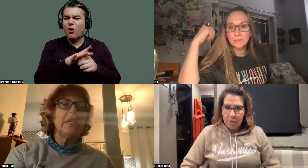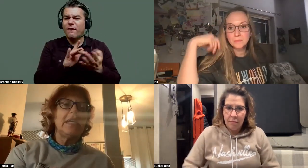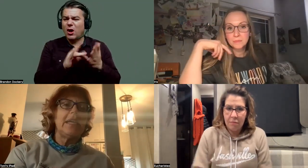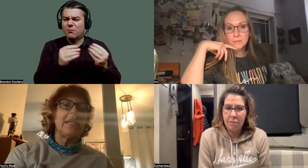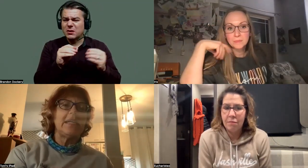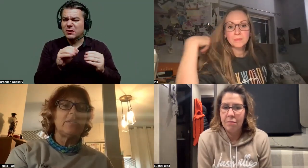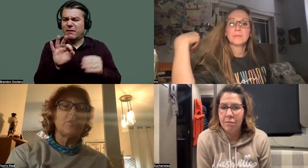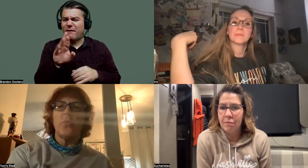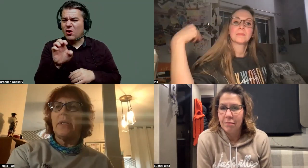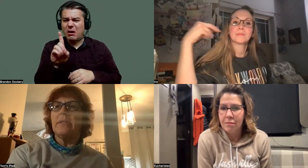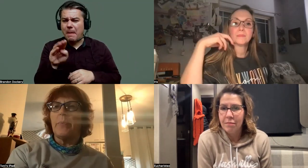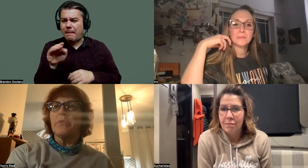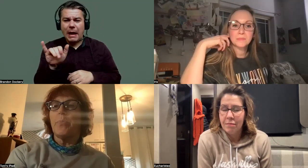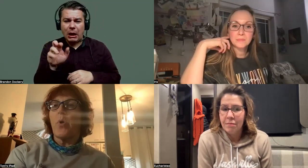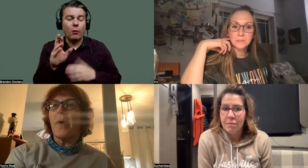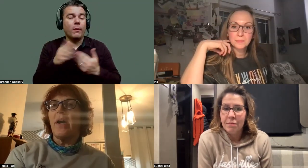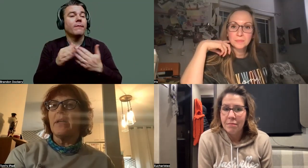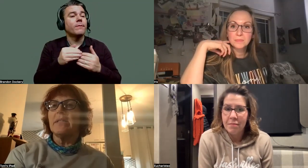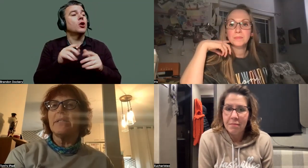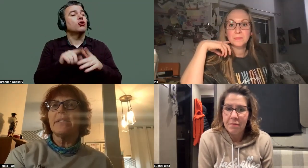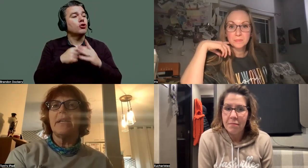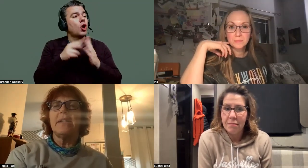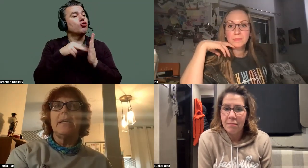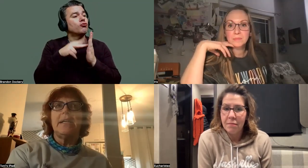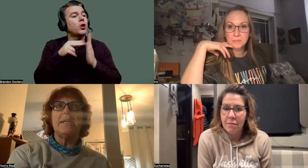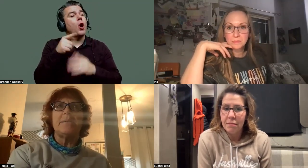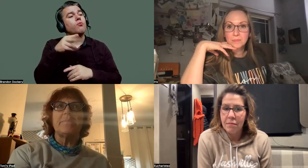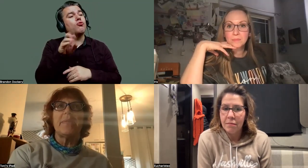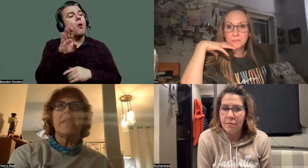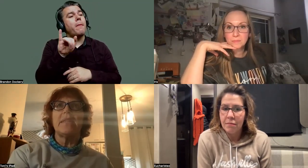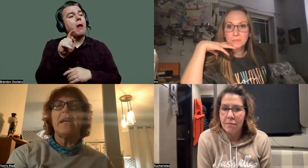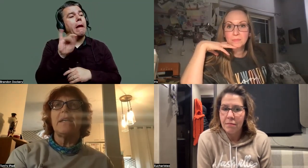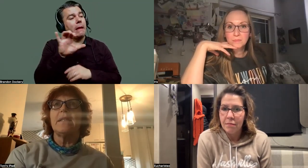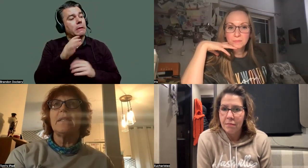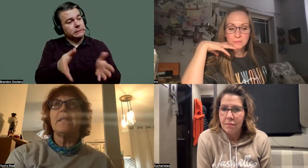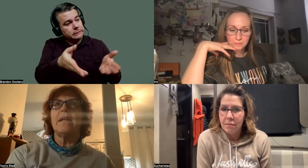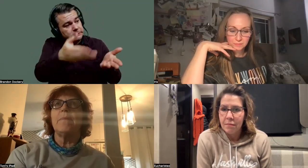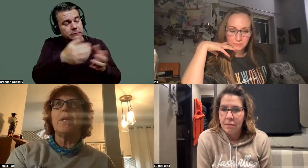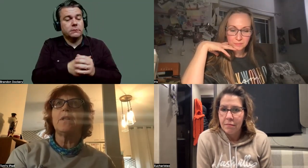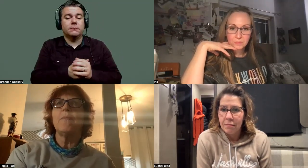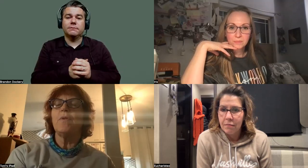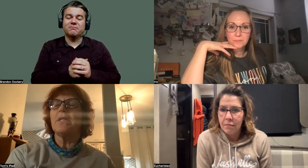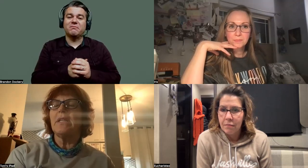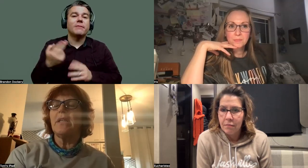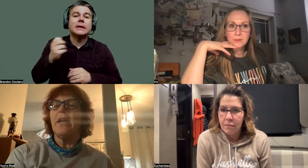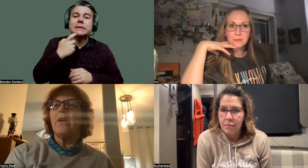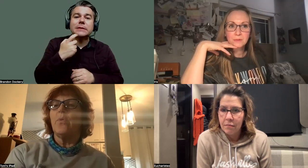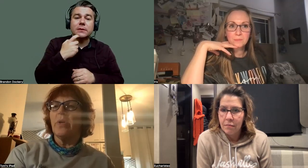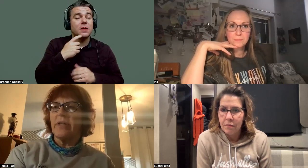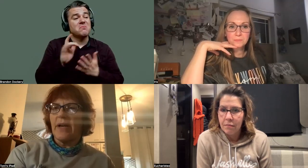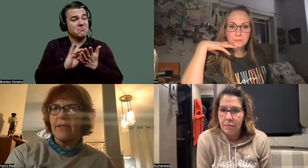whatever, and start reading labels for probiotics. He said that the medical community